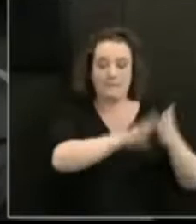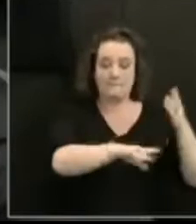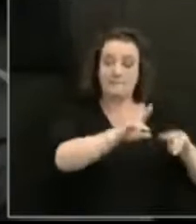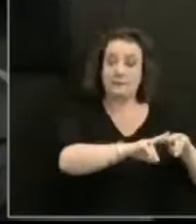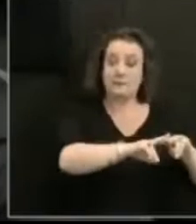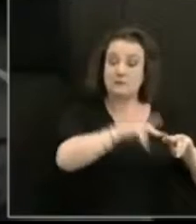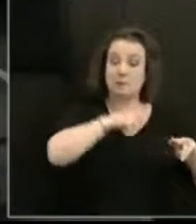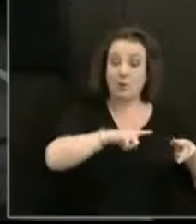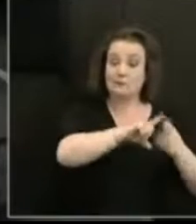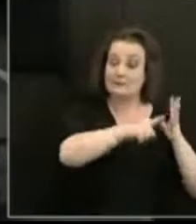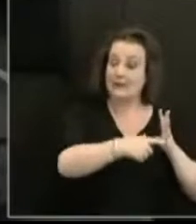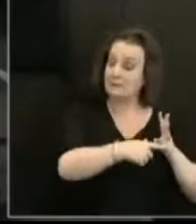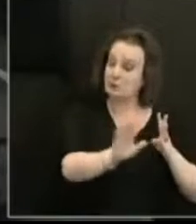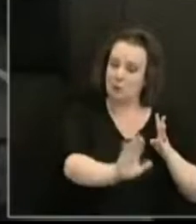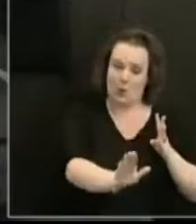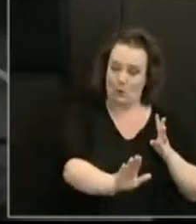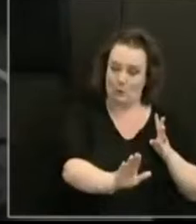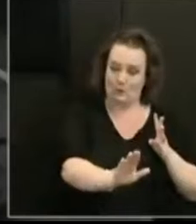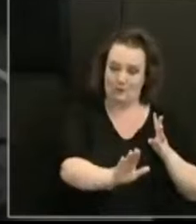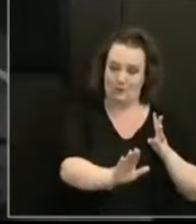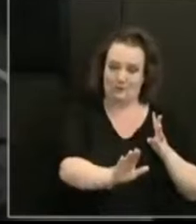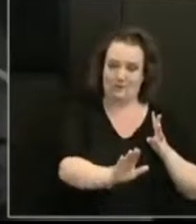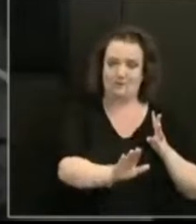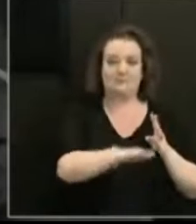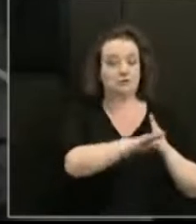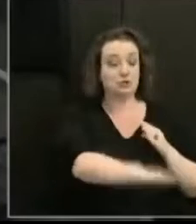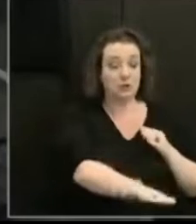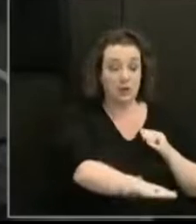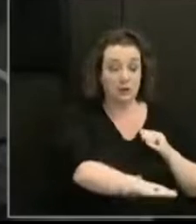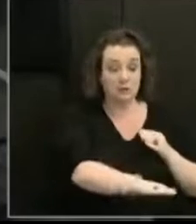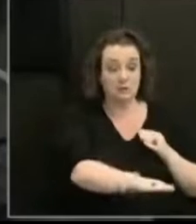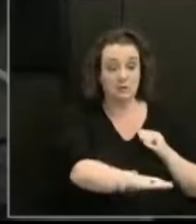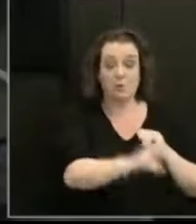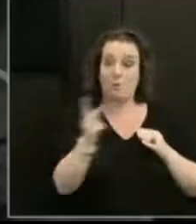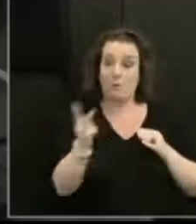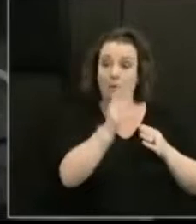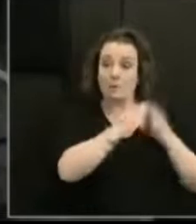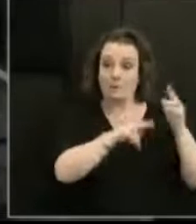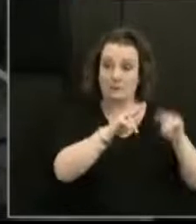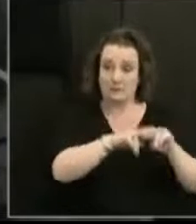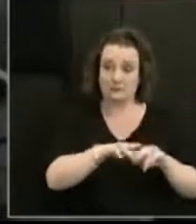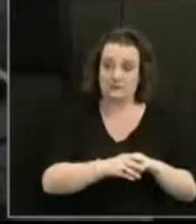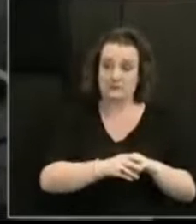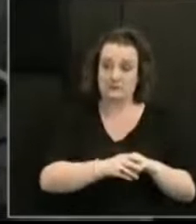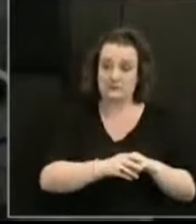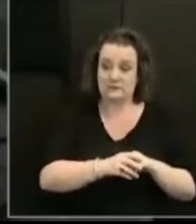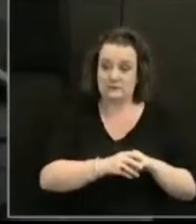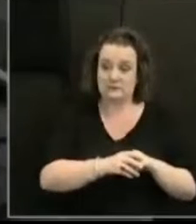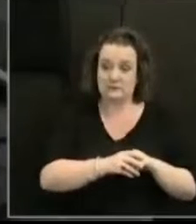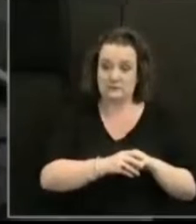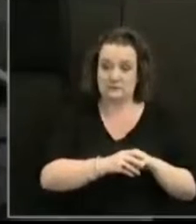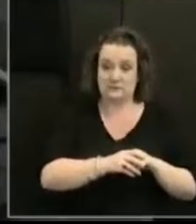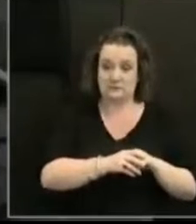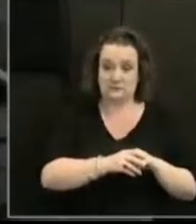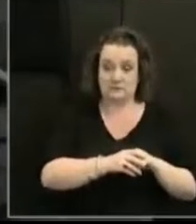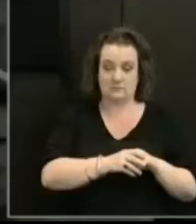basis of a disability of either the child or one or both of the parents. I urge